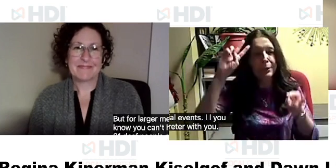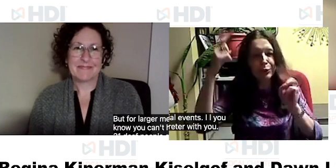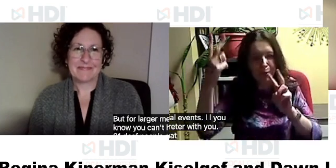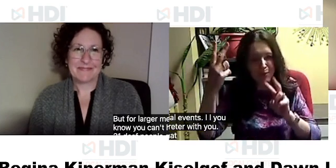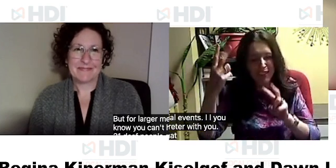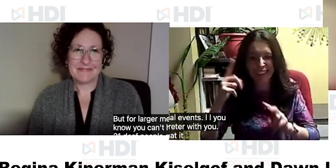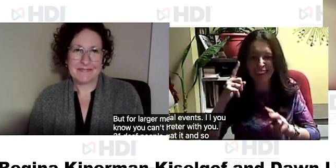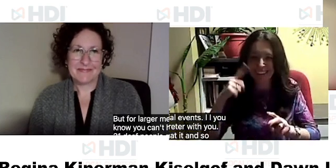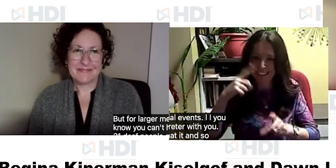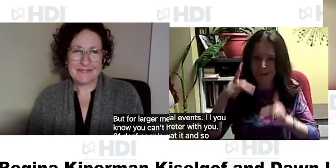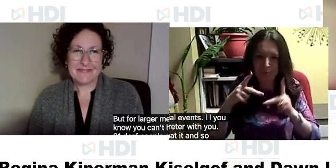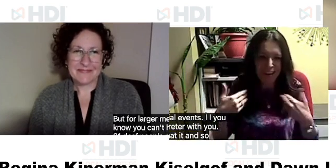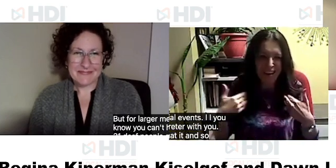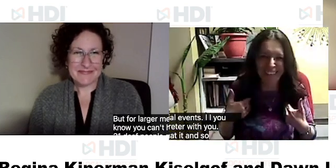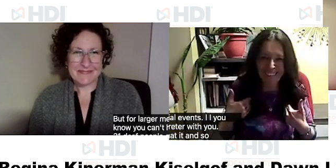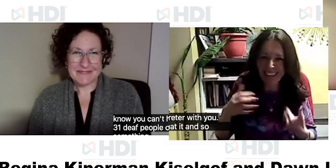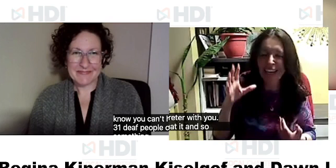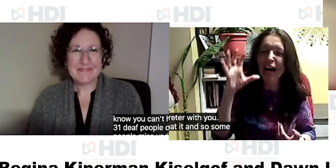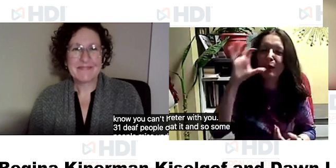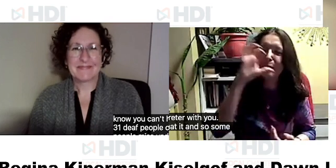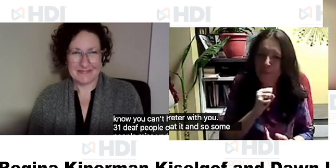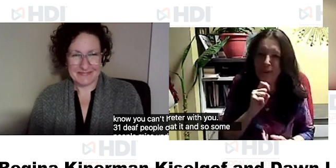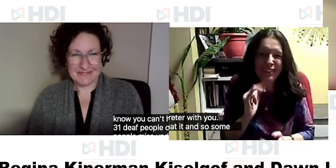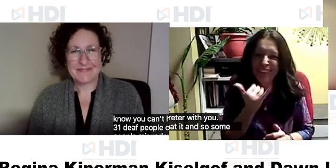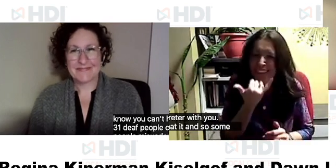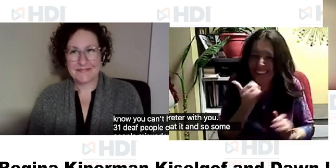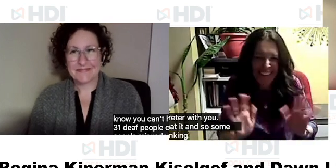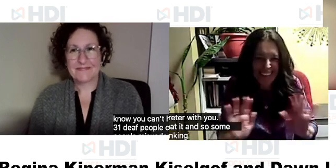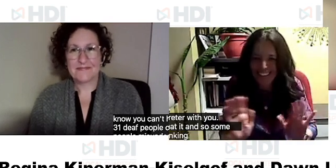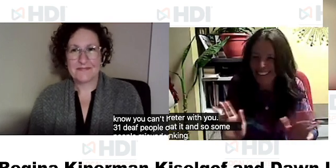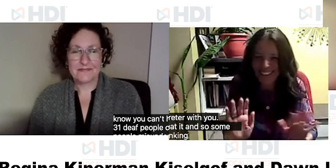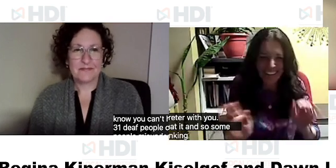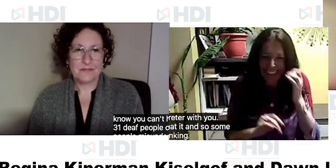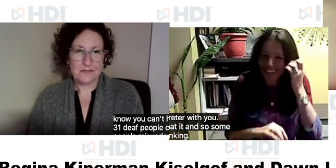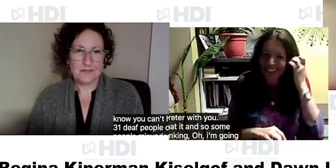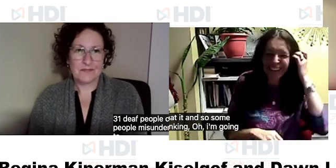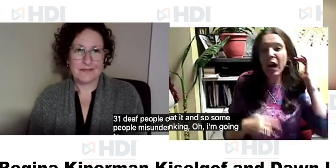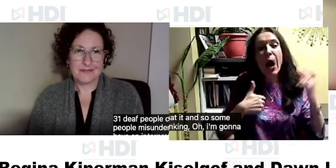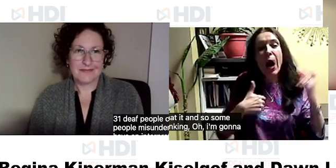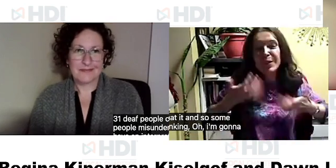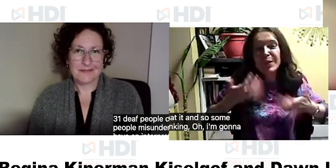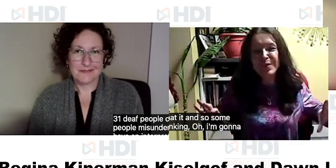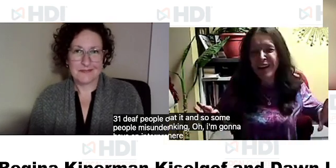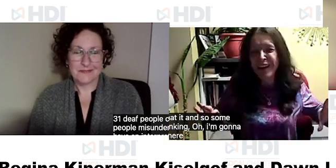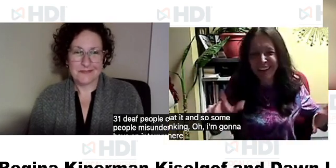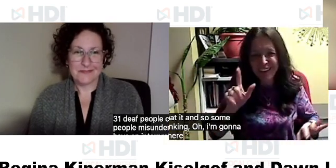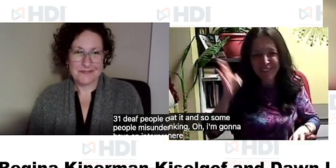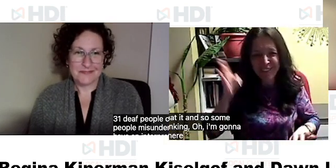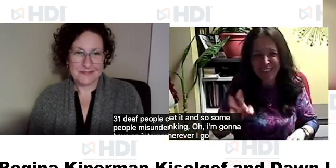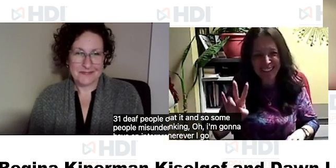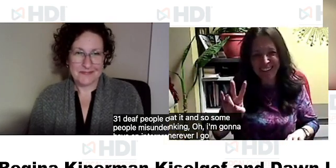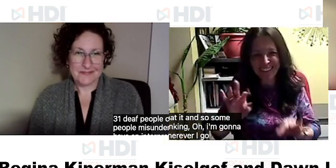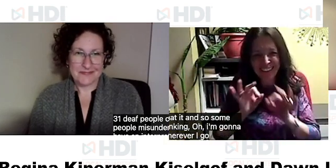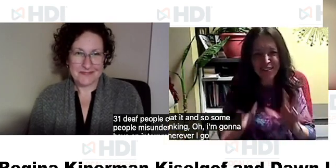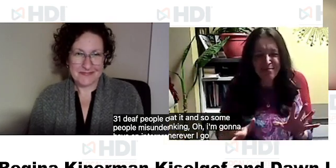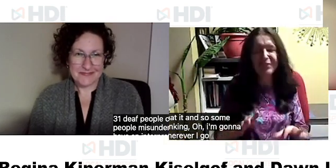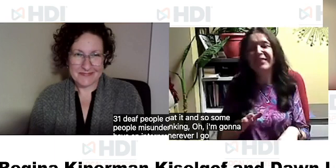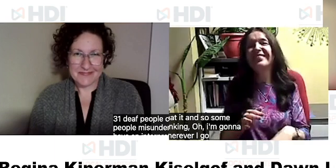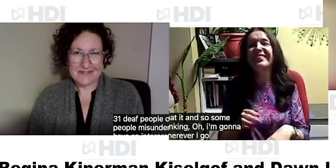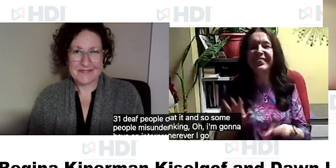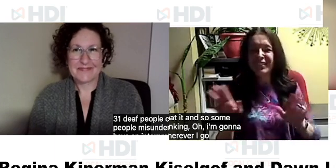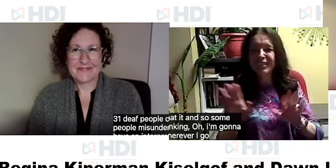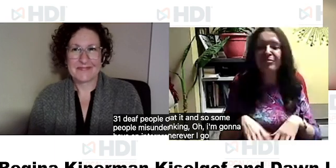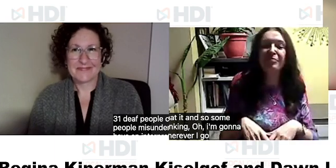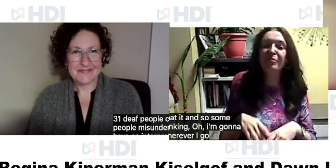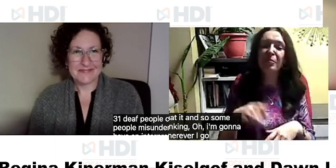and so some people misunderstand that thinking oh i'm gonna have an interpreter with me wherever i go and okay first